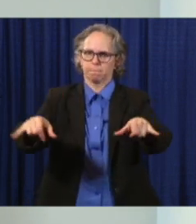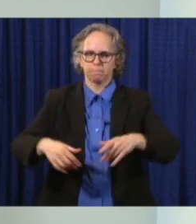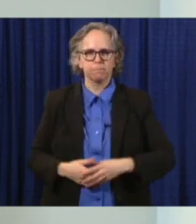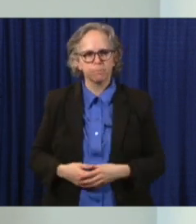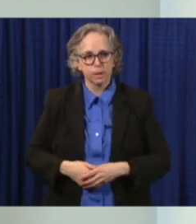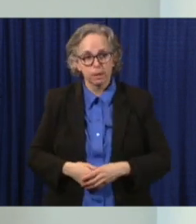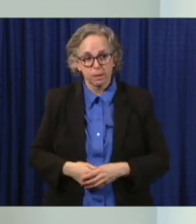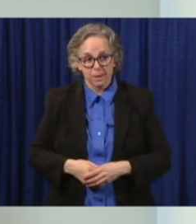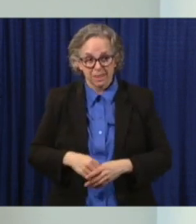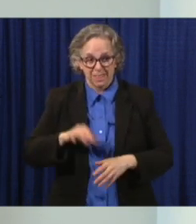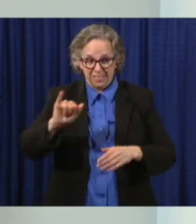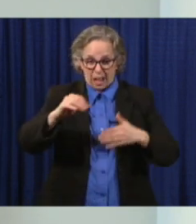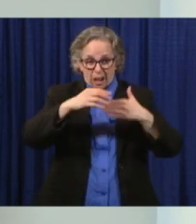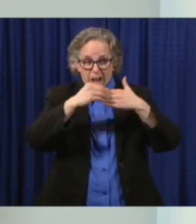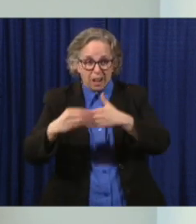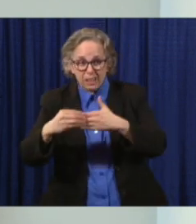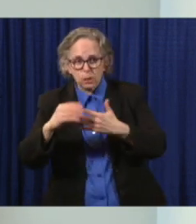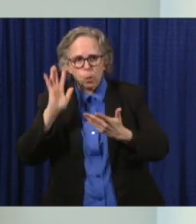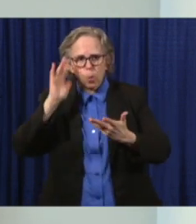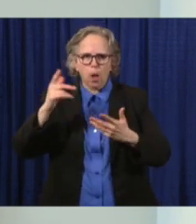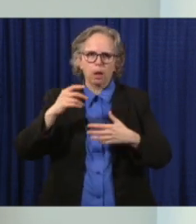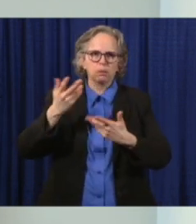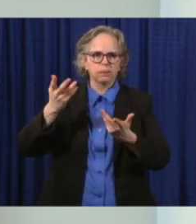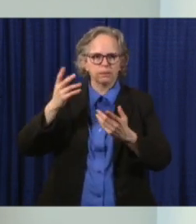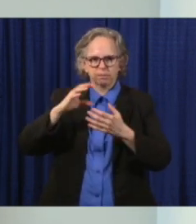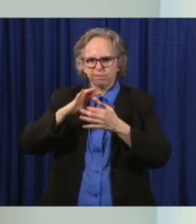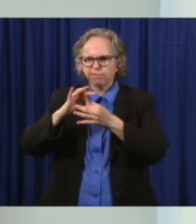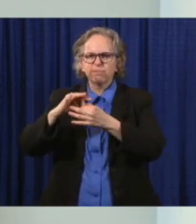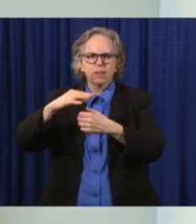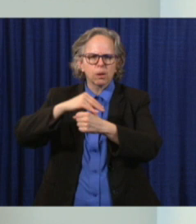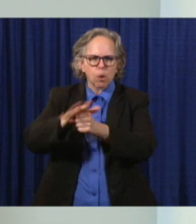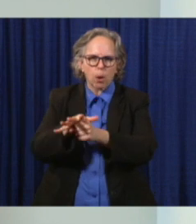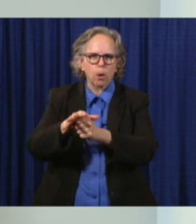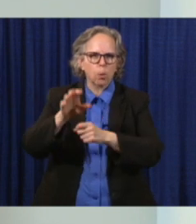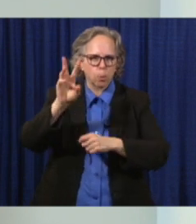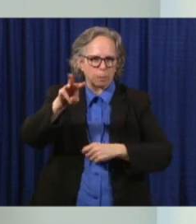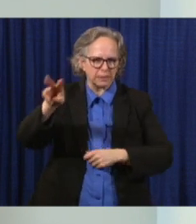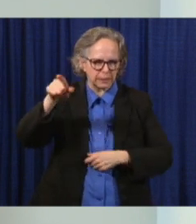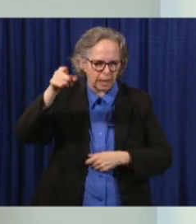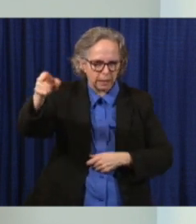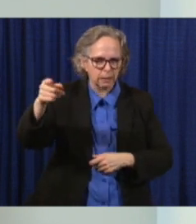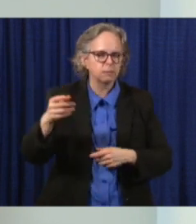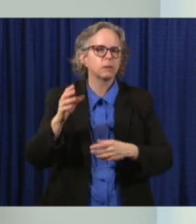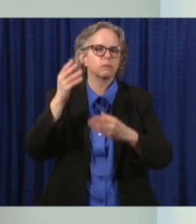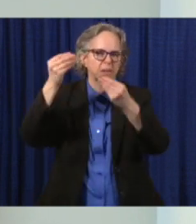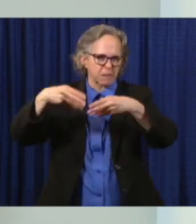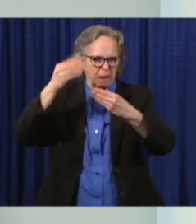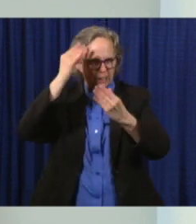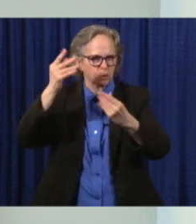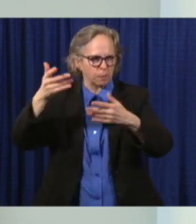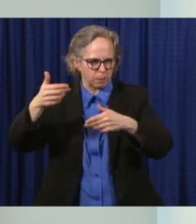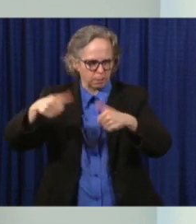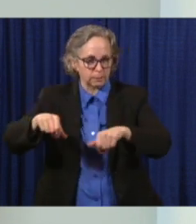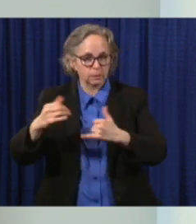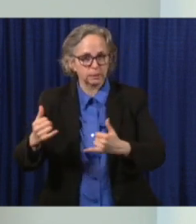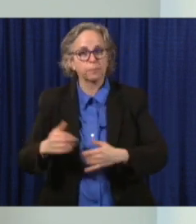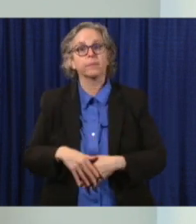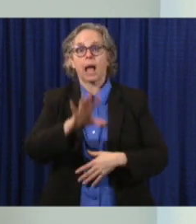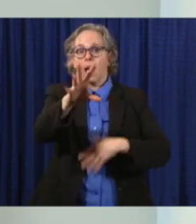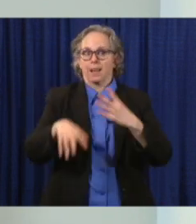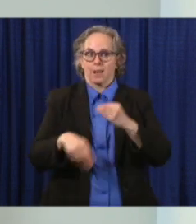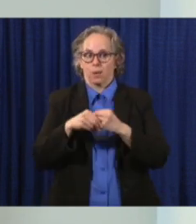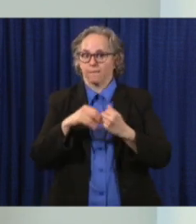website under reopening. And then finally, horse racing can resume on May the